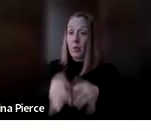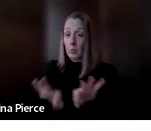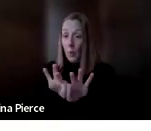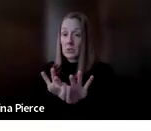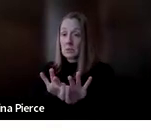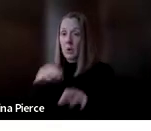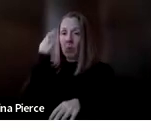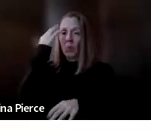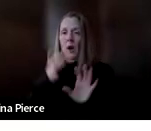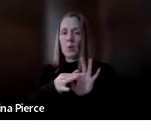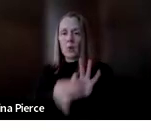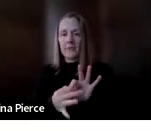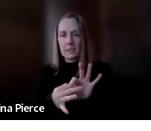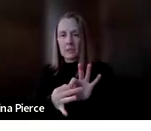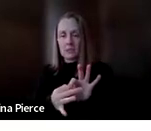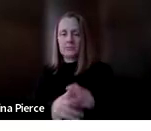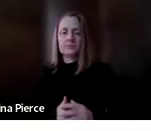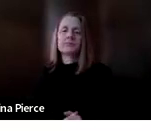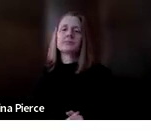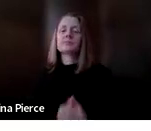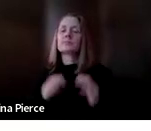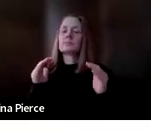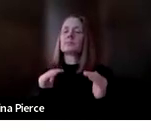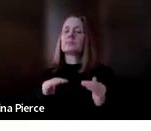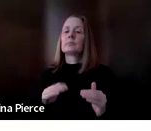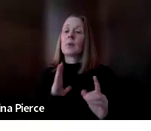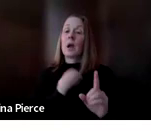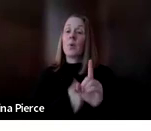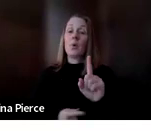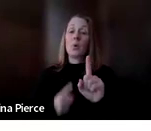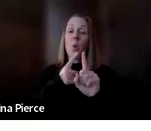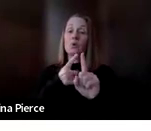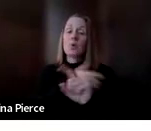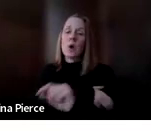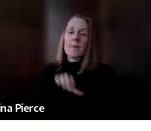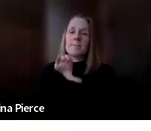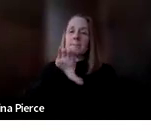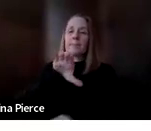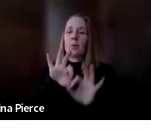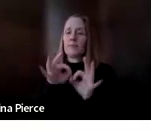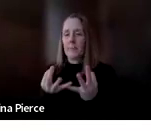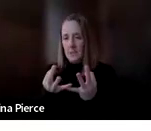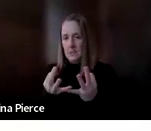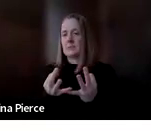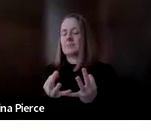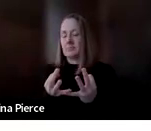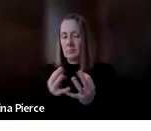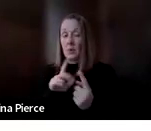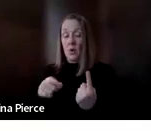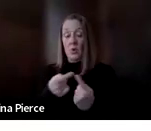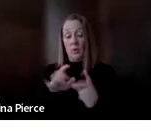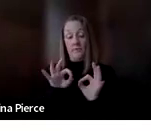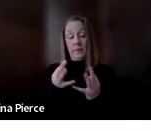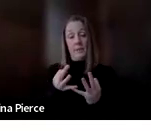Our big goal, our big goal, mission and Michigan Alliance for families is to empower families because when they